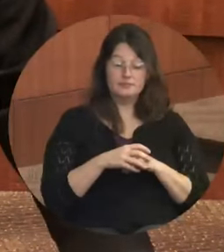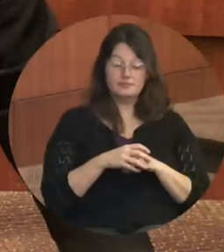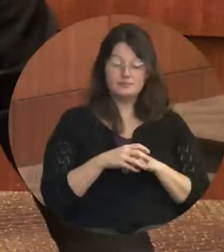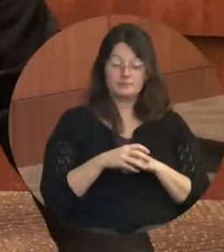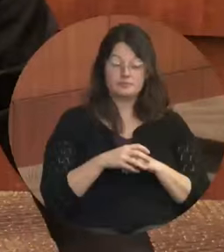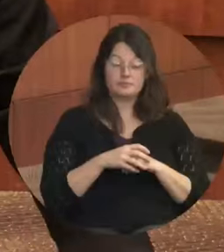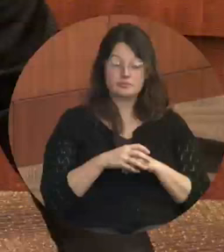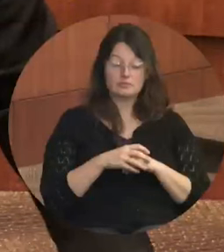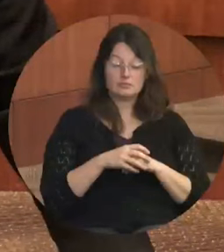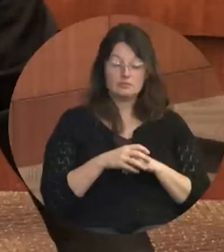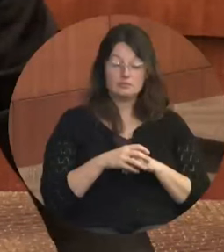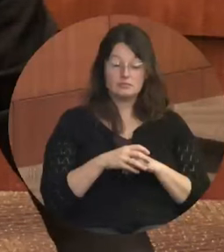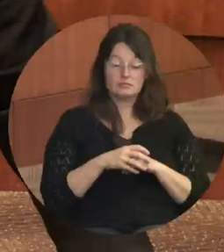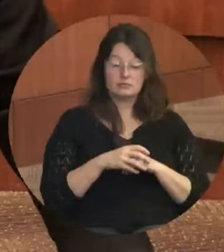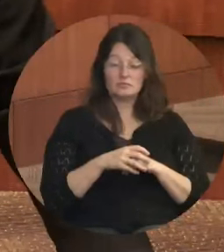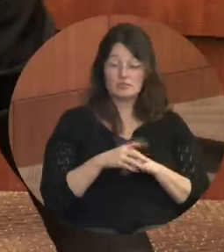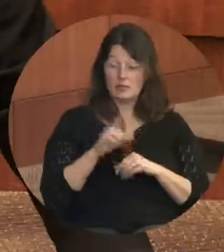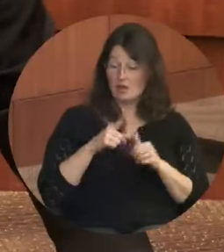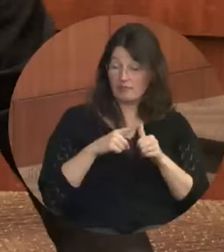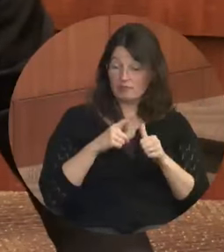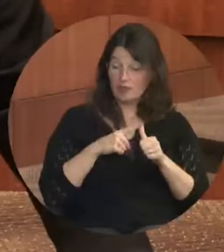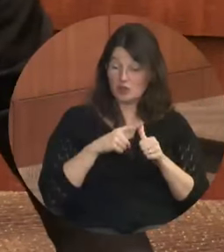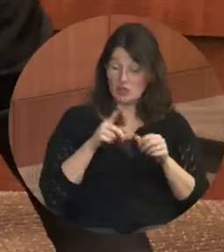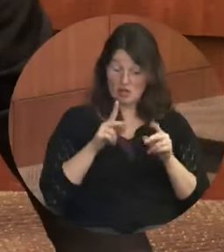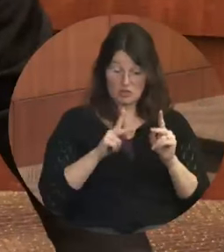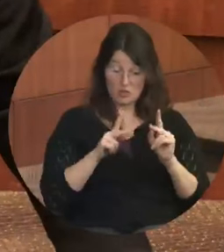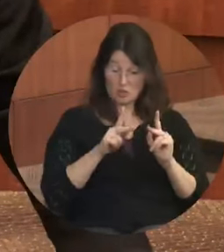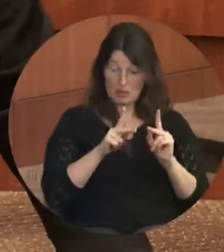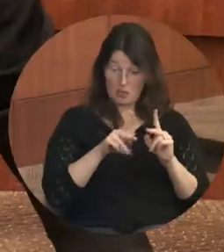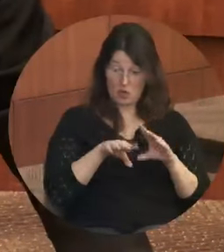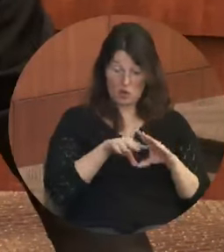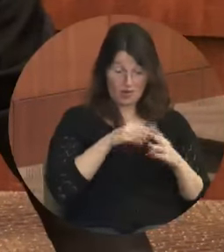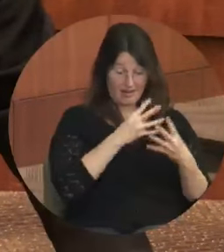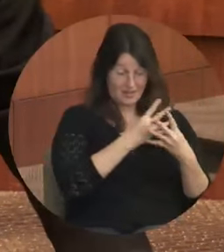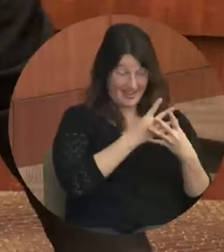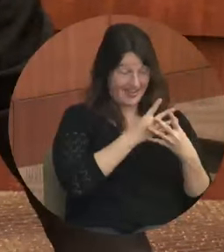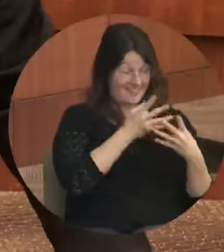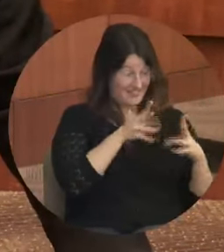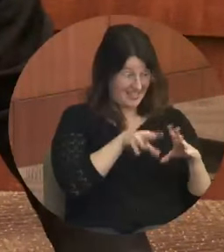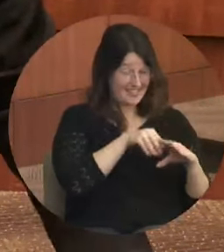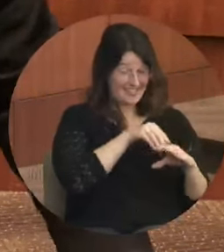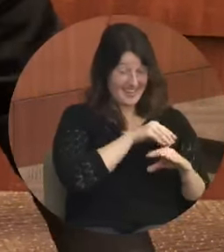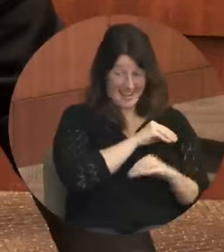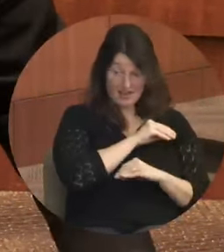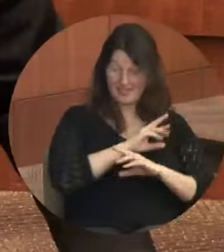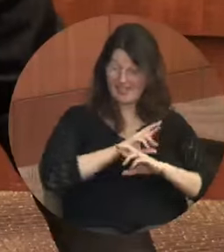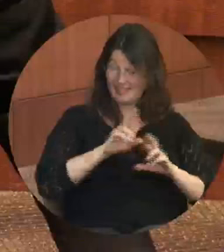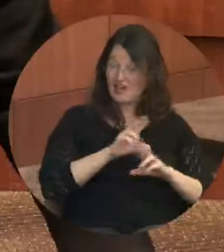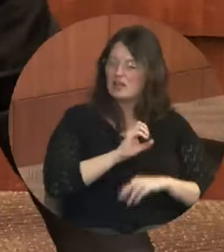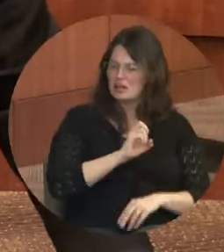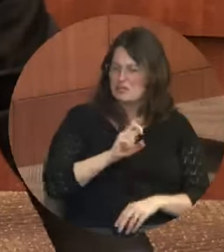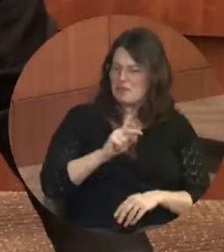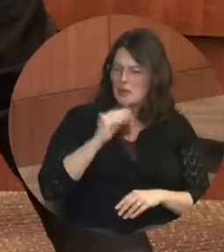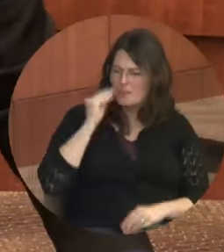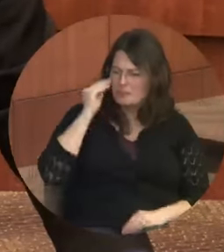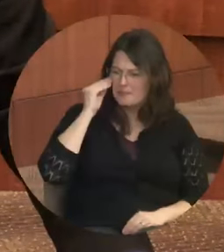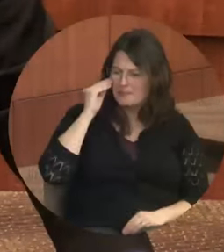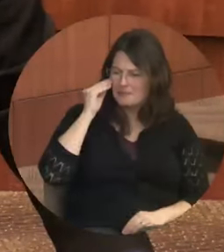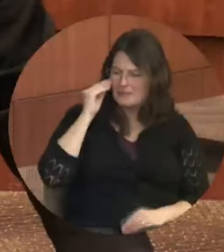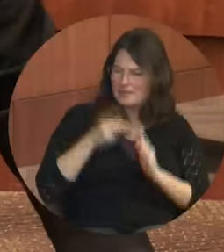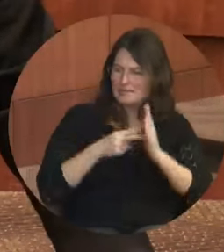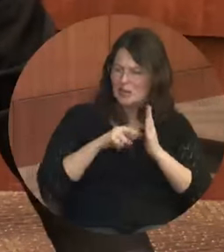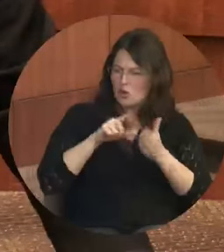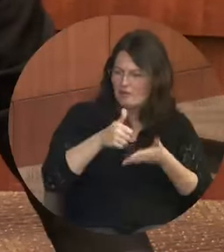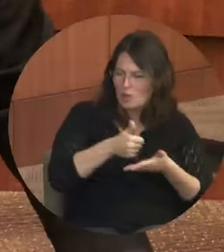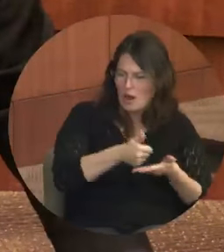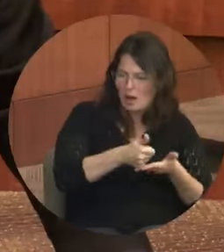These are our people, right? And they're coming home. So do you want to help them or ignore it? And we've